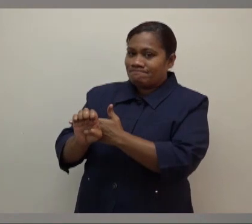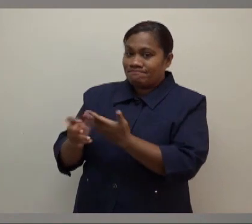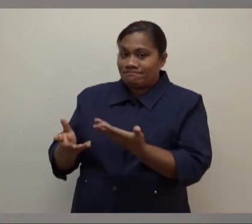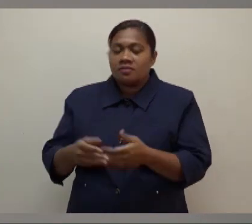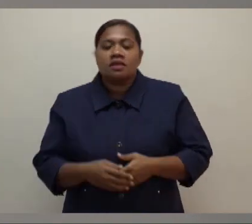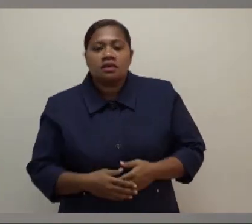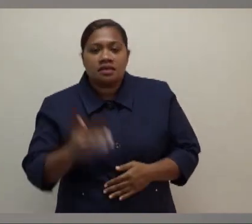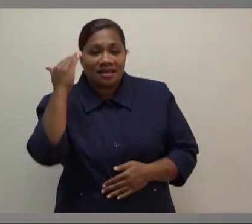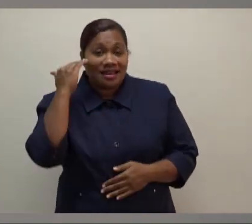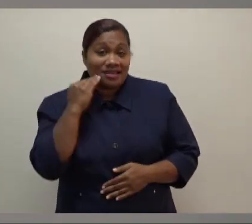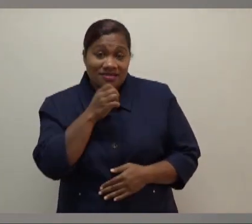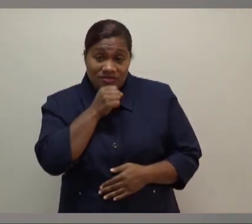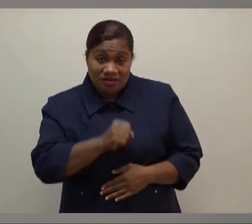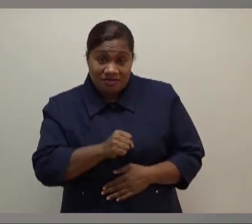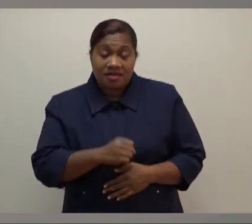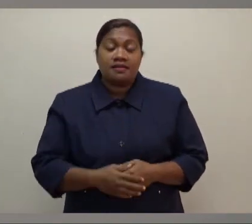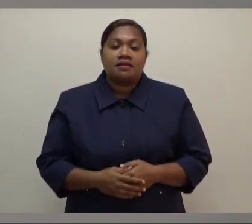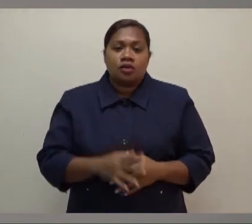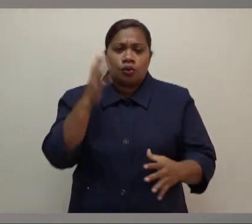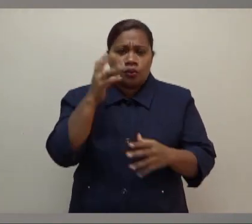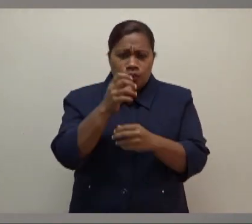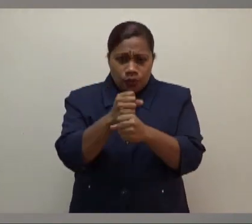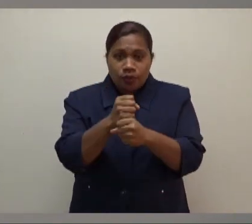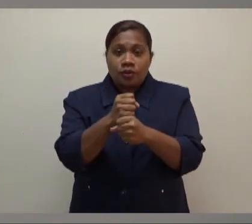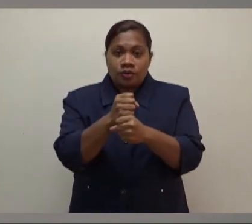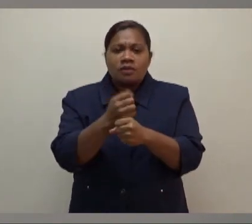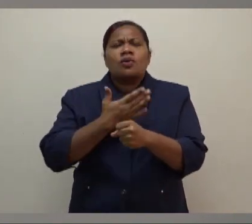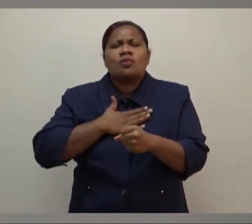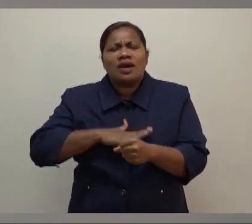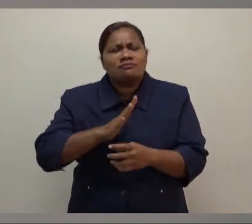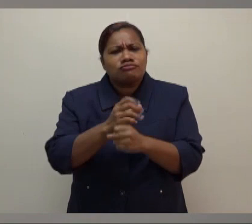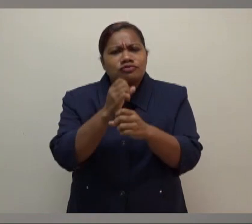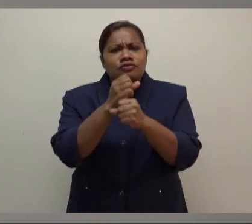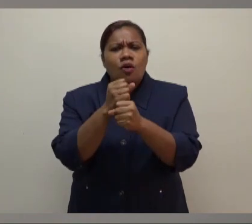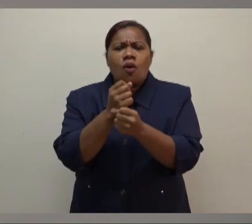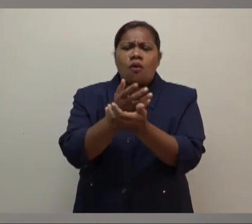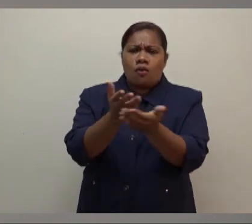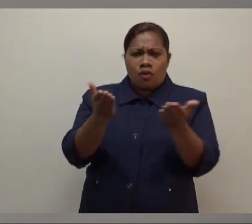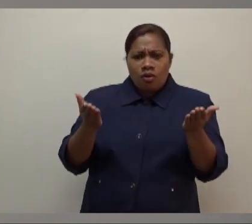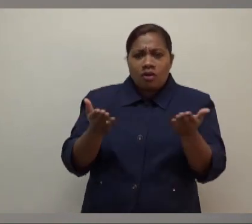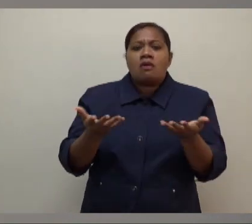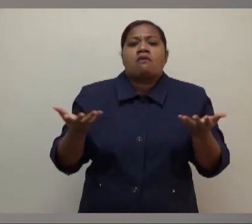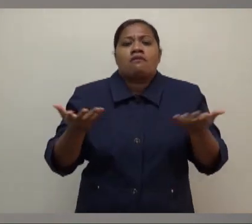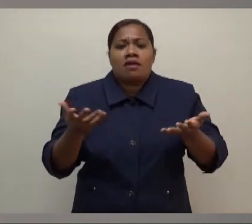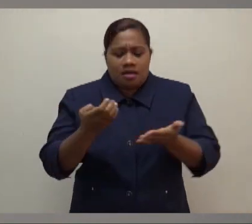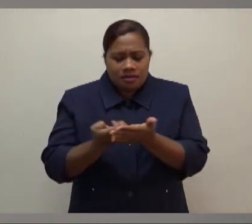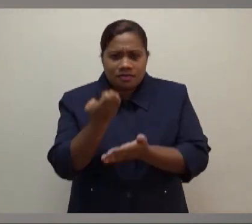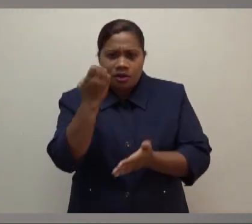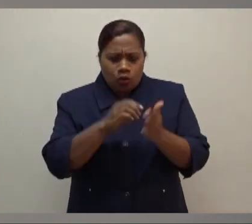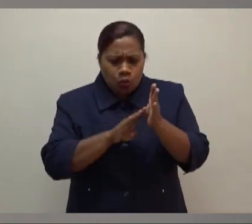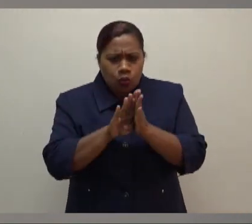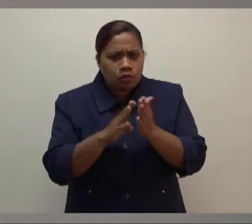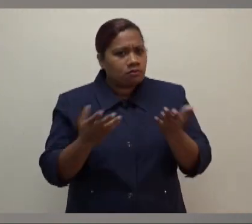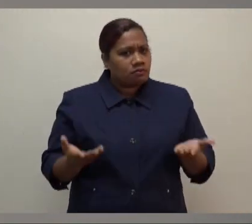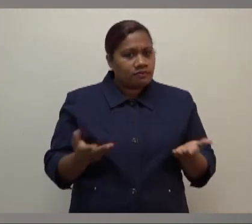and gentlemen, to wrap things up, we want to update everyone on where we stand on our economic recovery. We